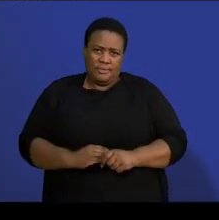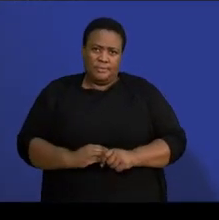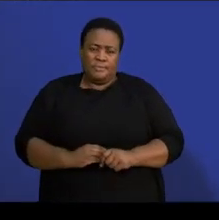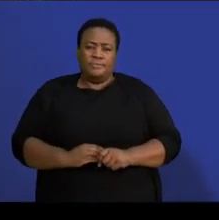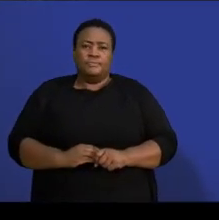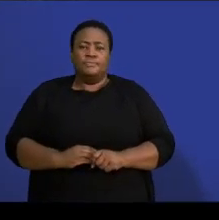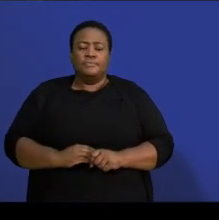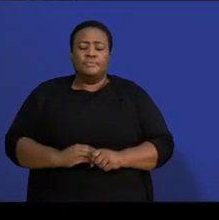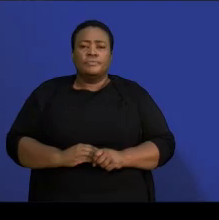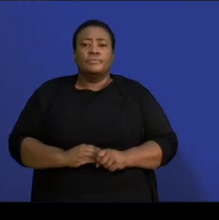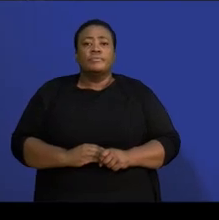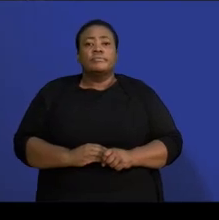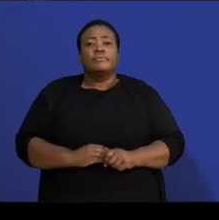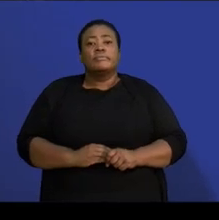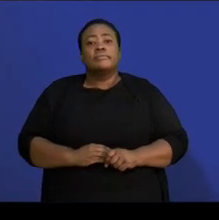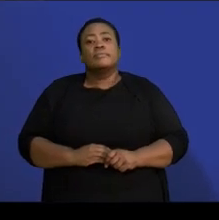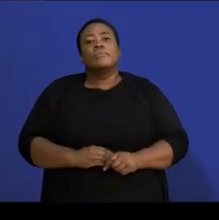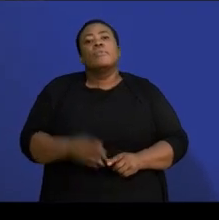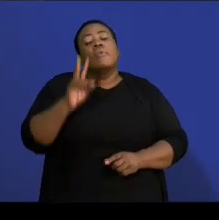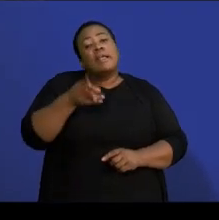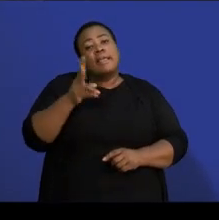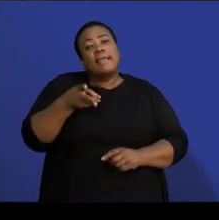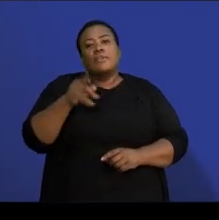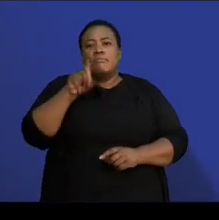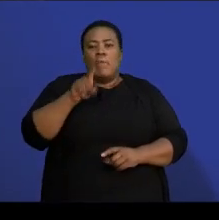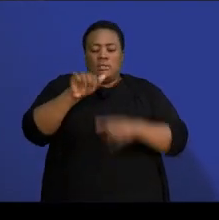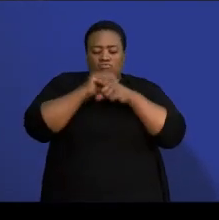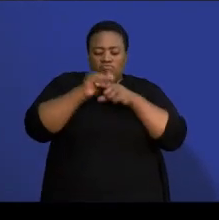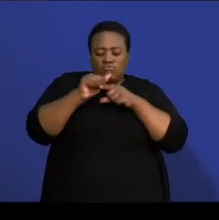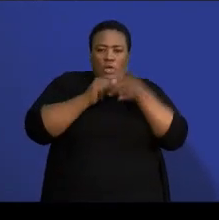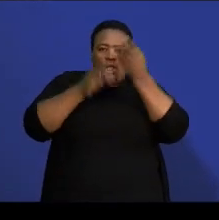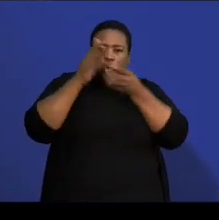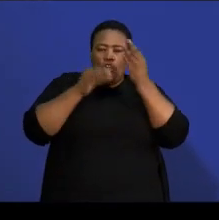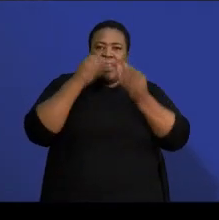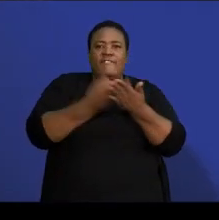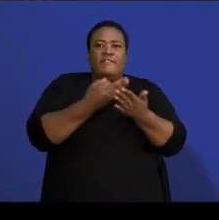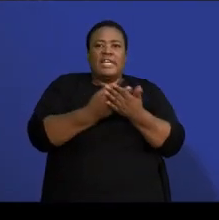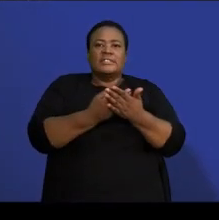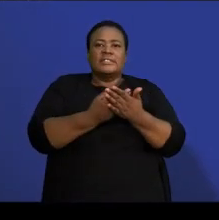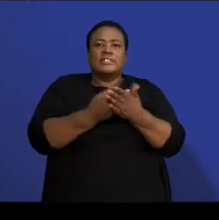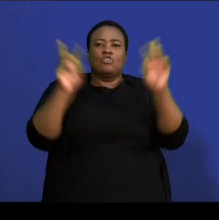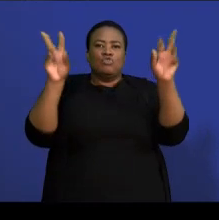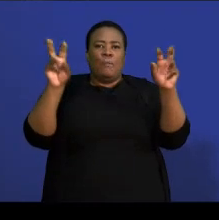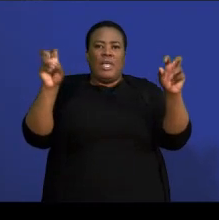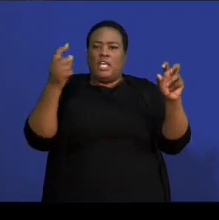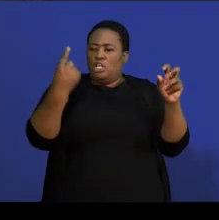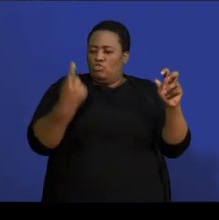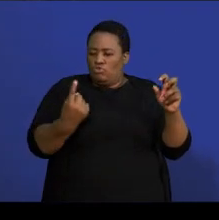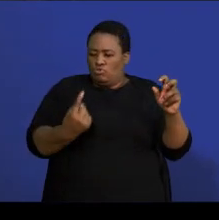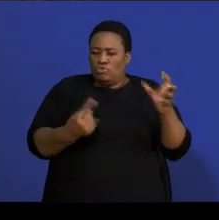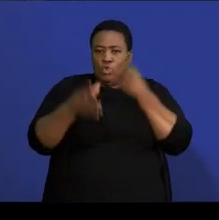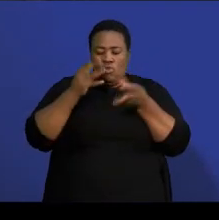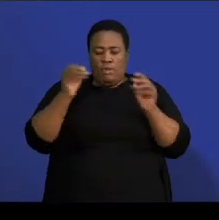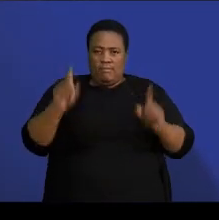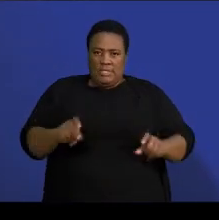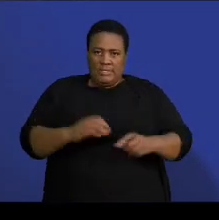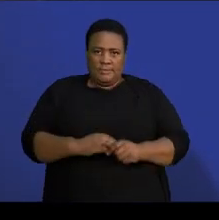And then also, you need to revise and learn facts about each topic. What this means is you need to